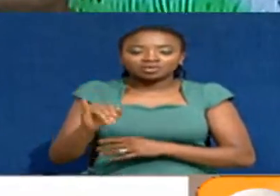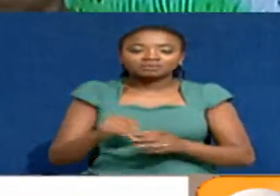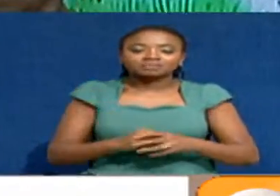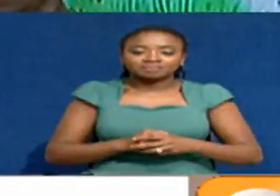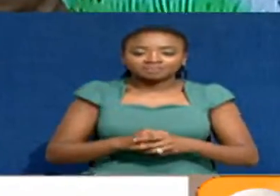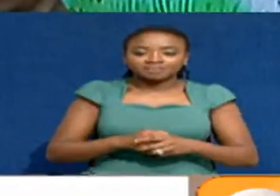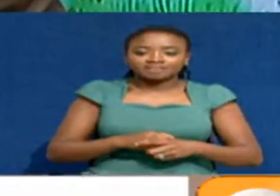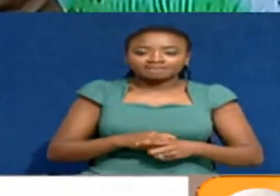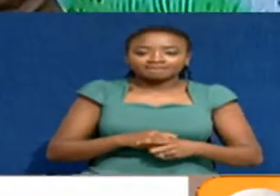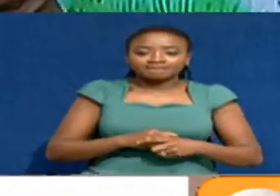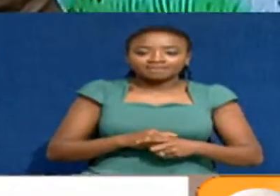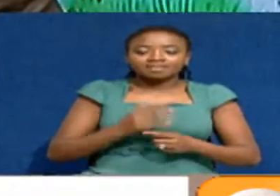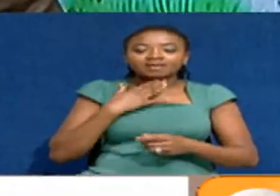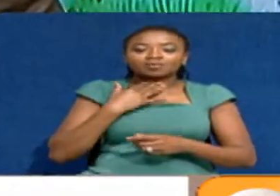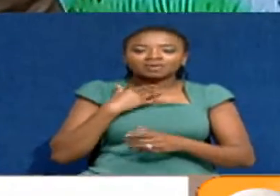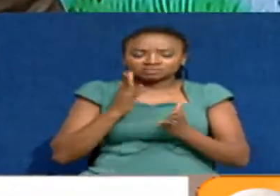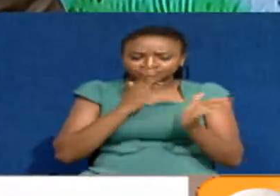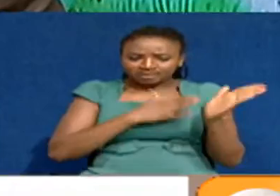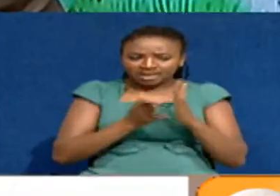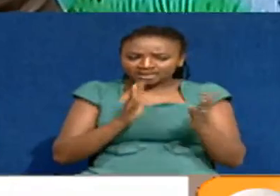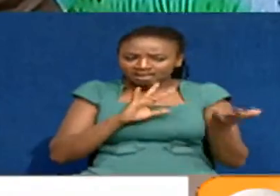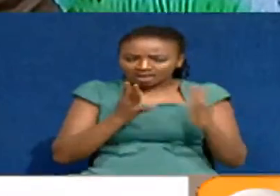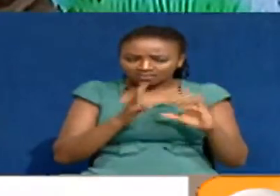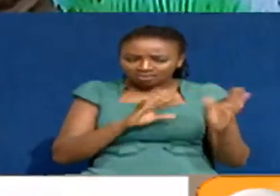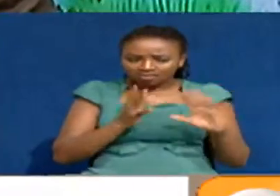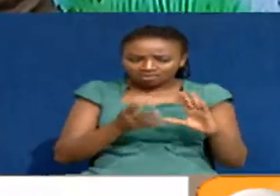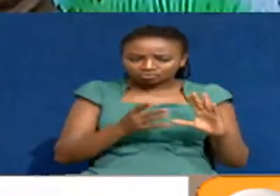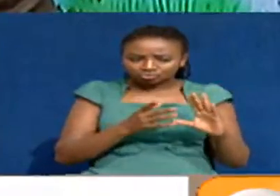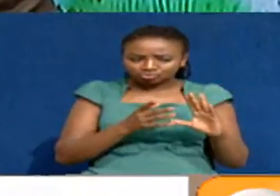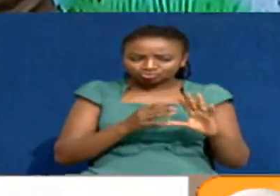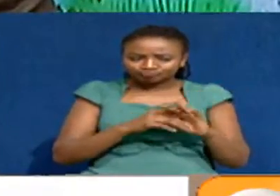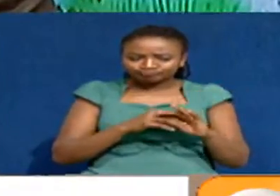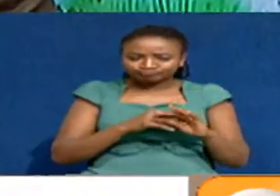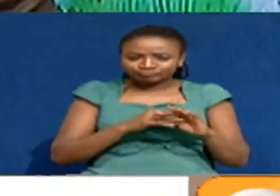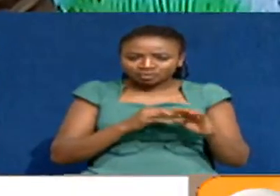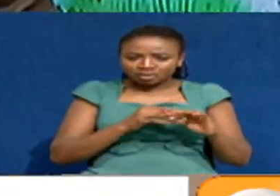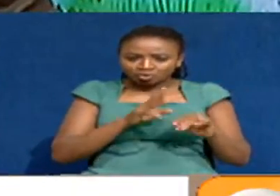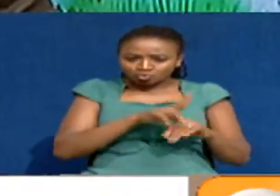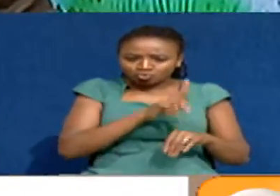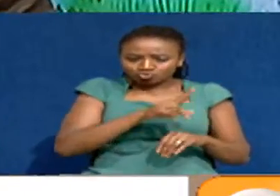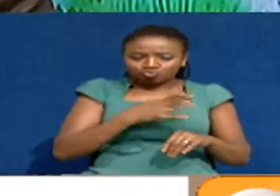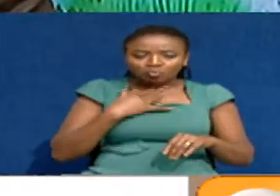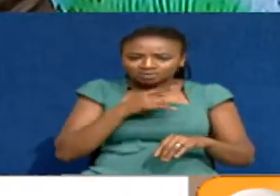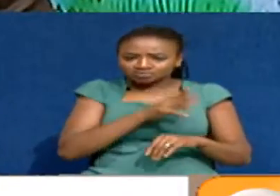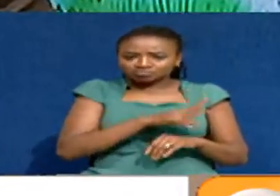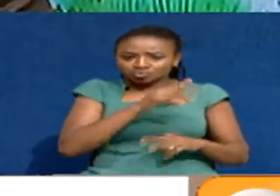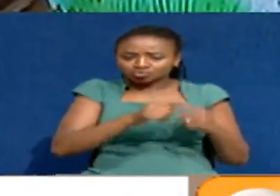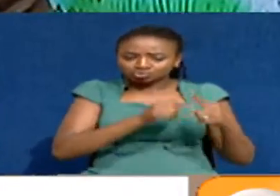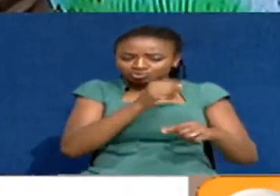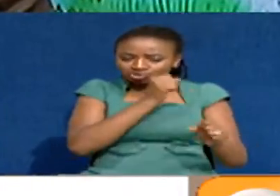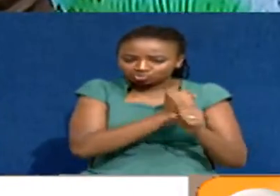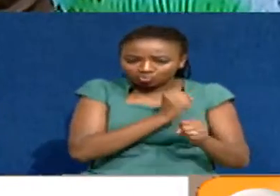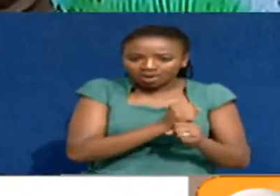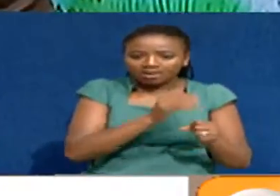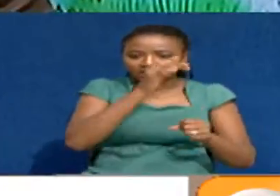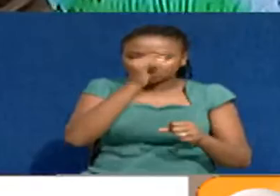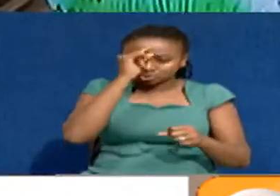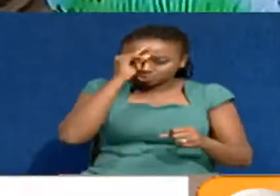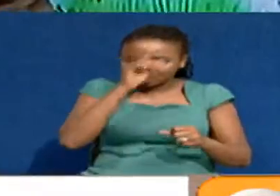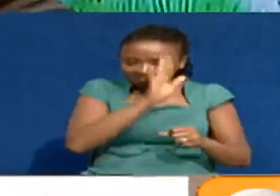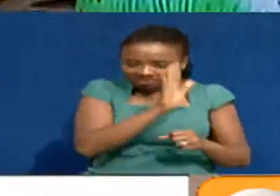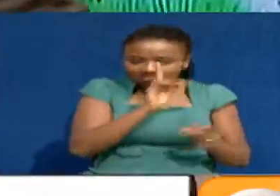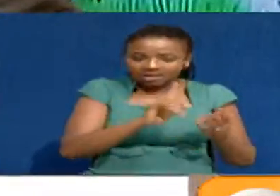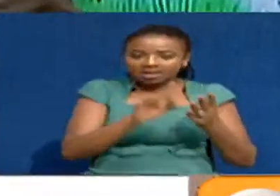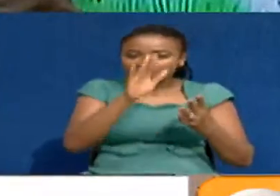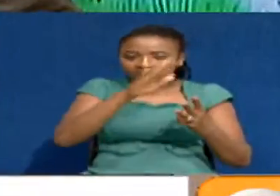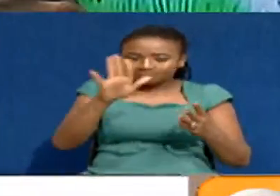are looking for an exit strategy to extend the term of Hulu Kenyatta and the Jubilee government and parliament, so